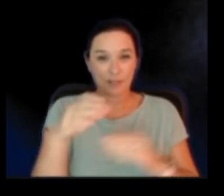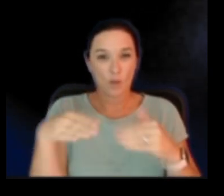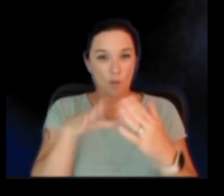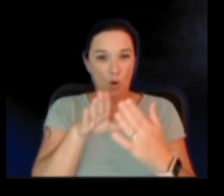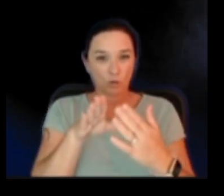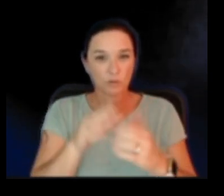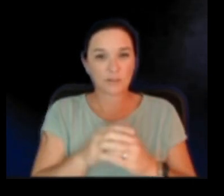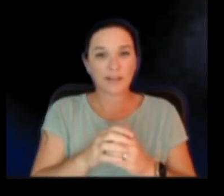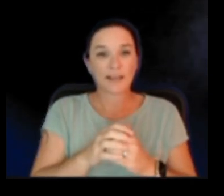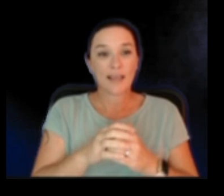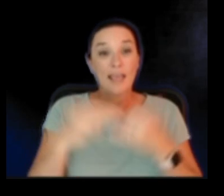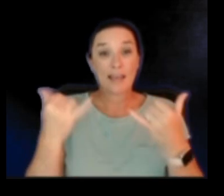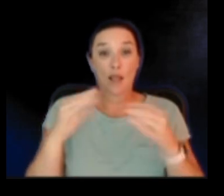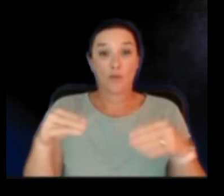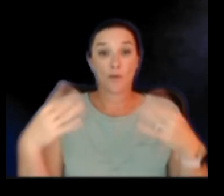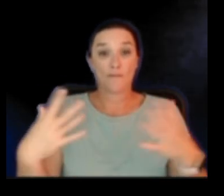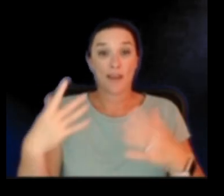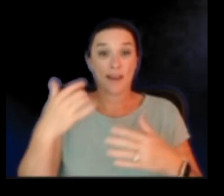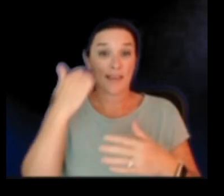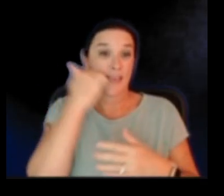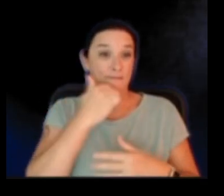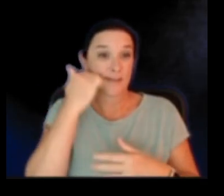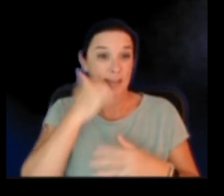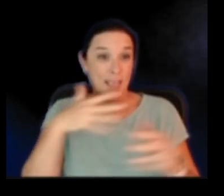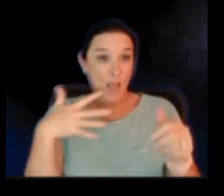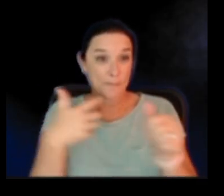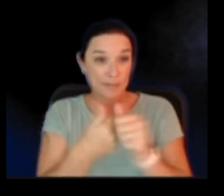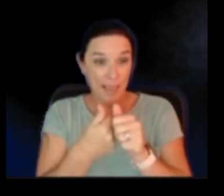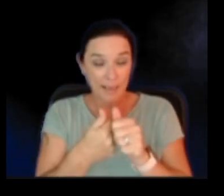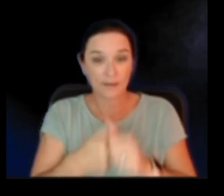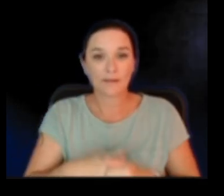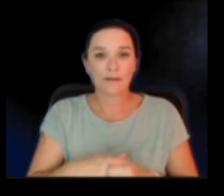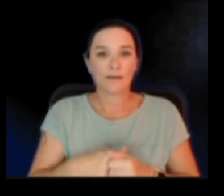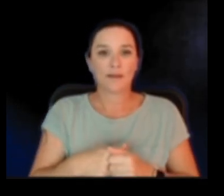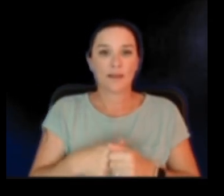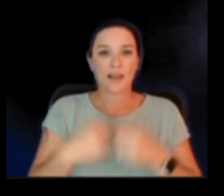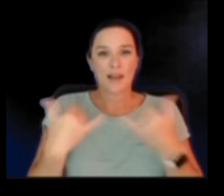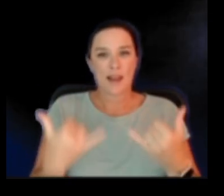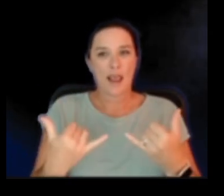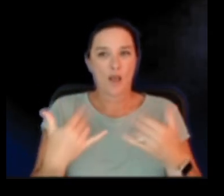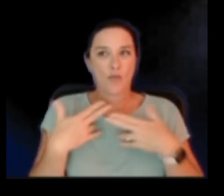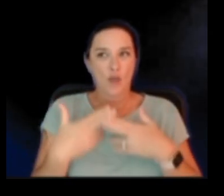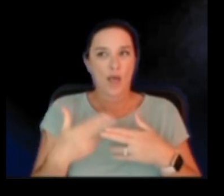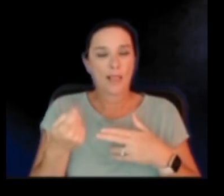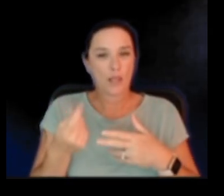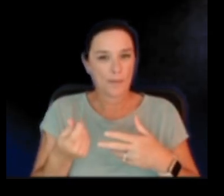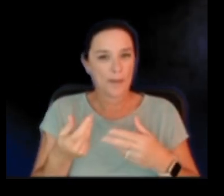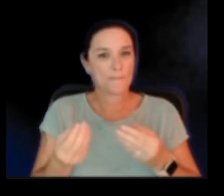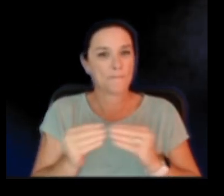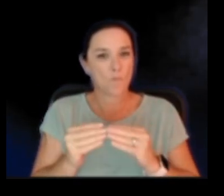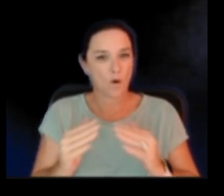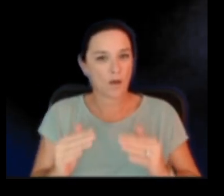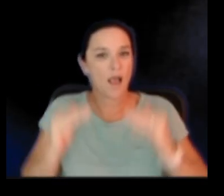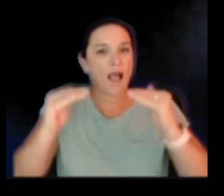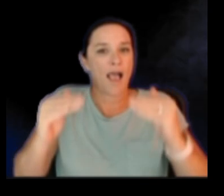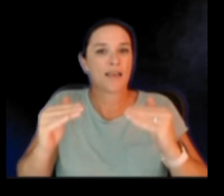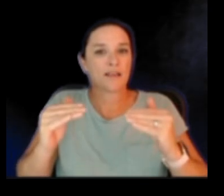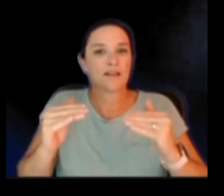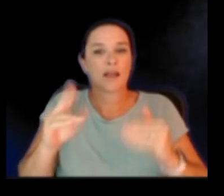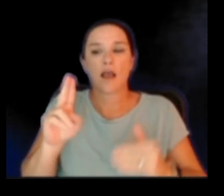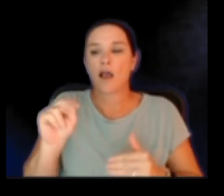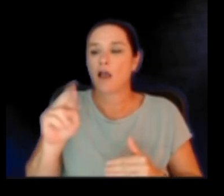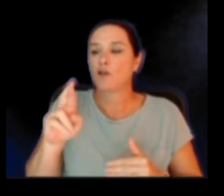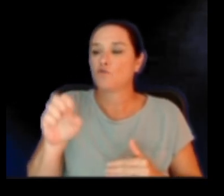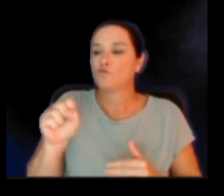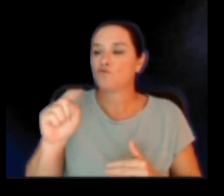gone to providing daily updates as they consider us now in a state of heightened unrest. So there